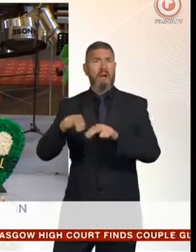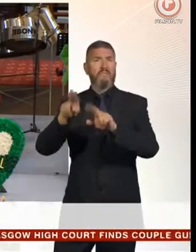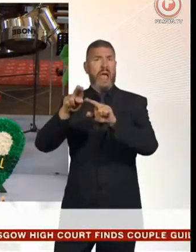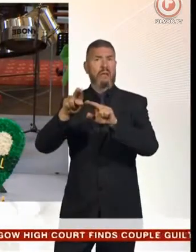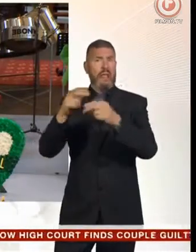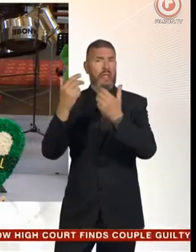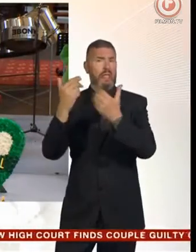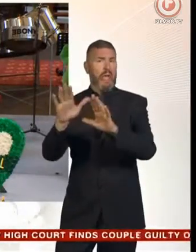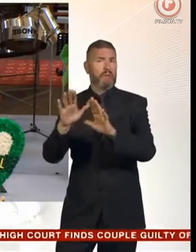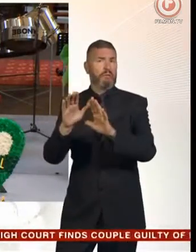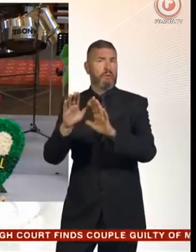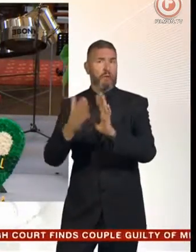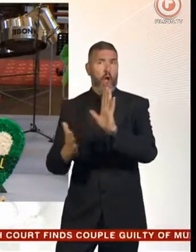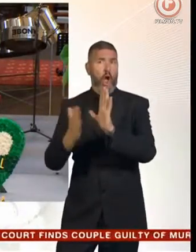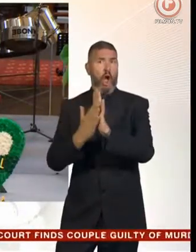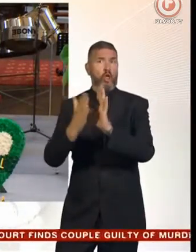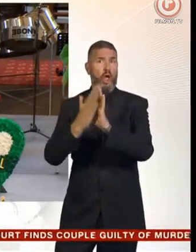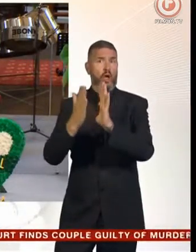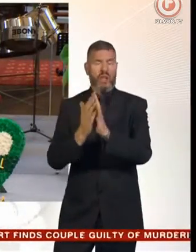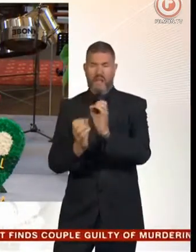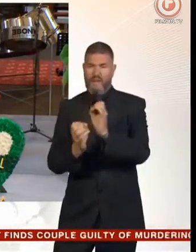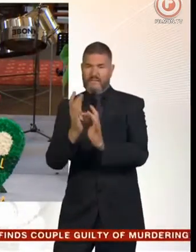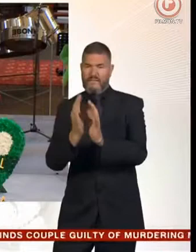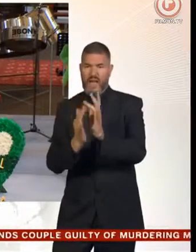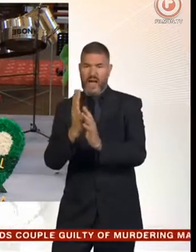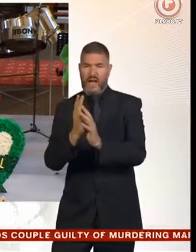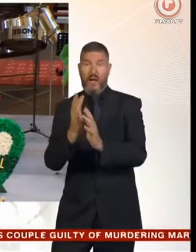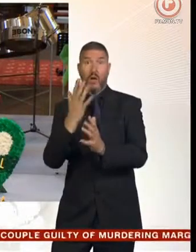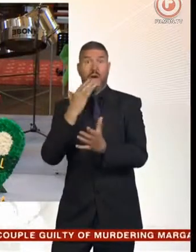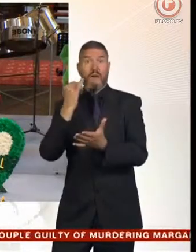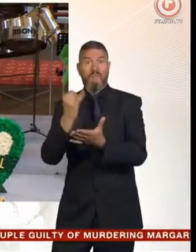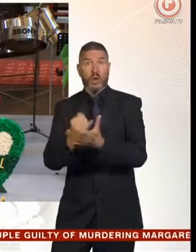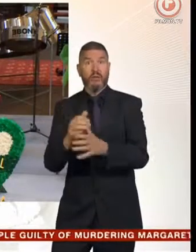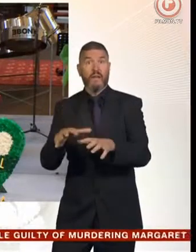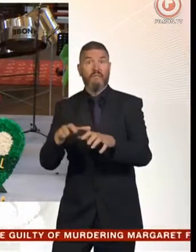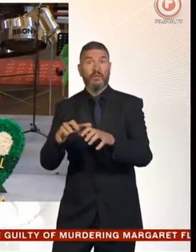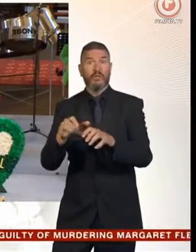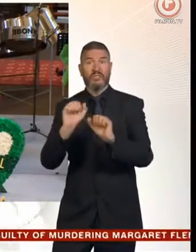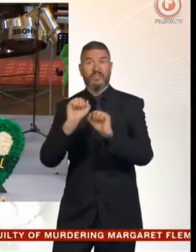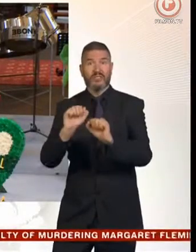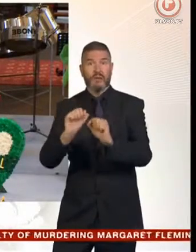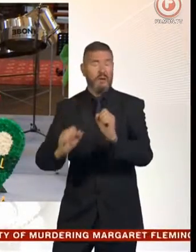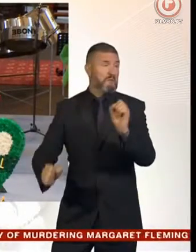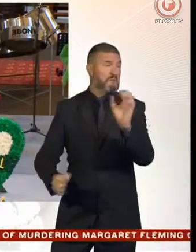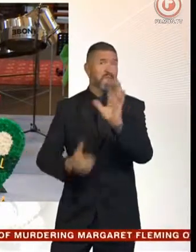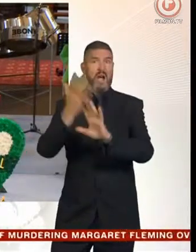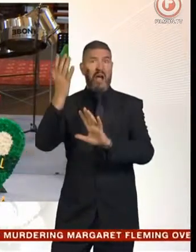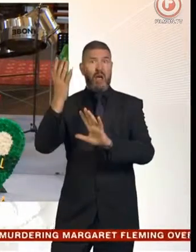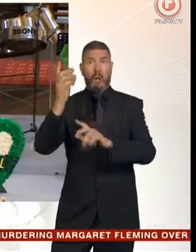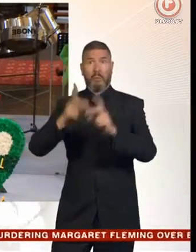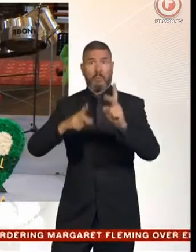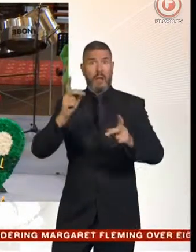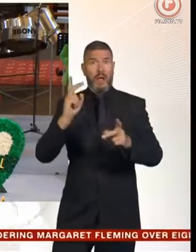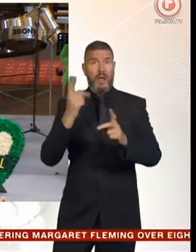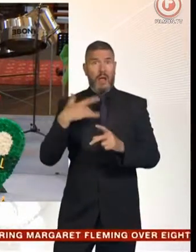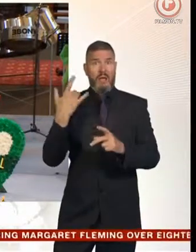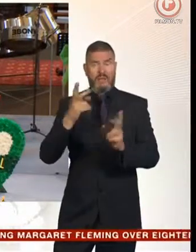state or a small fire in a faulty fridge on the fourth floor could cause so much devastation.